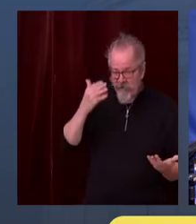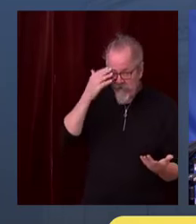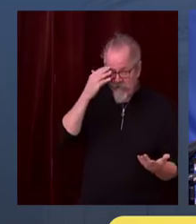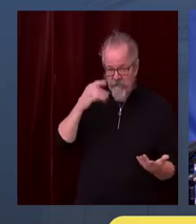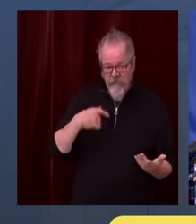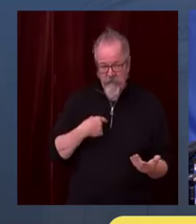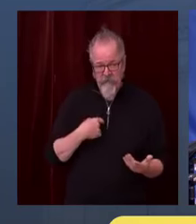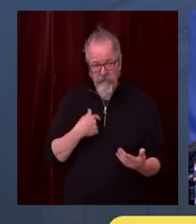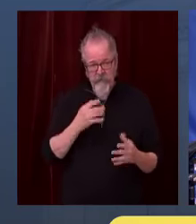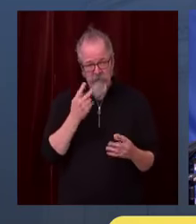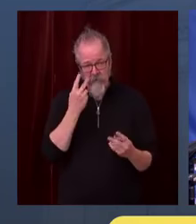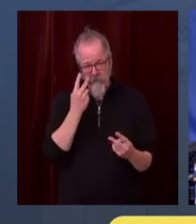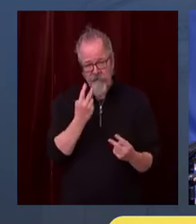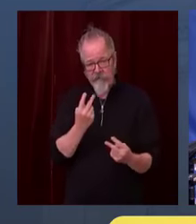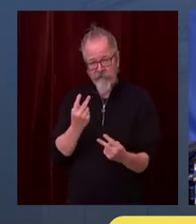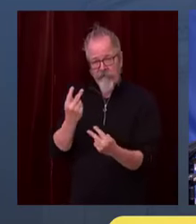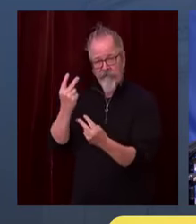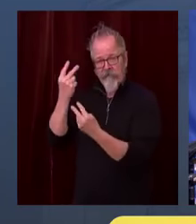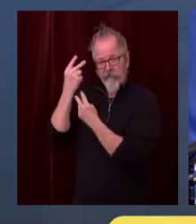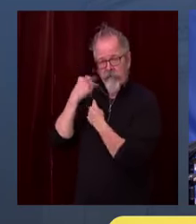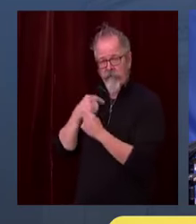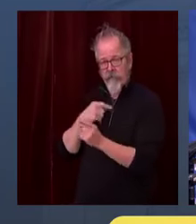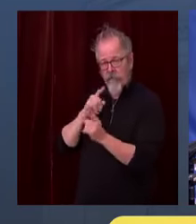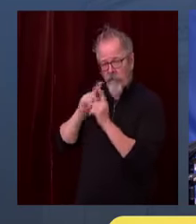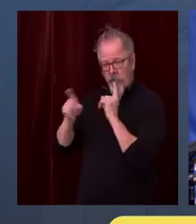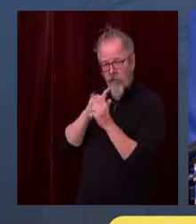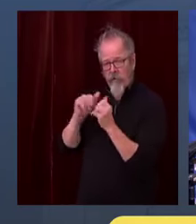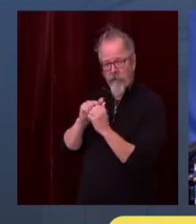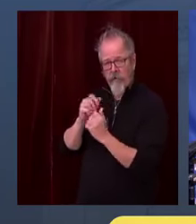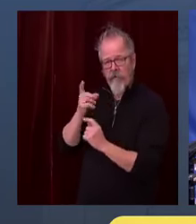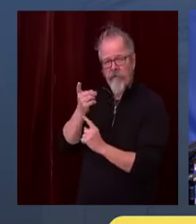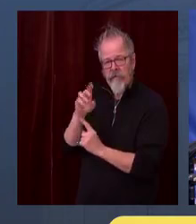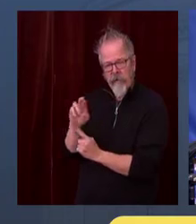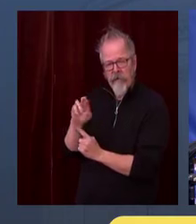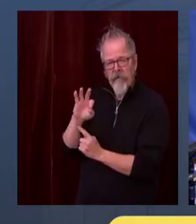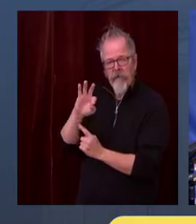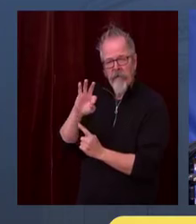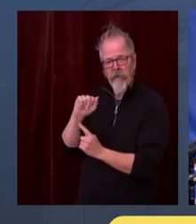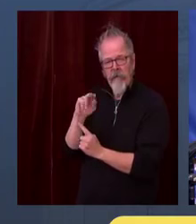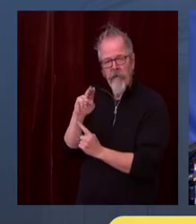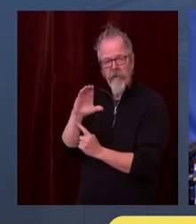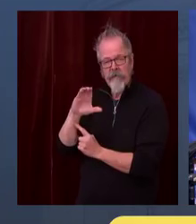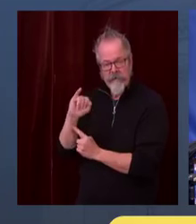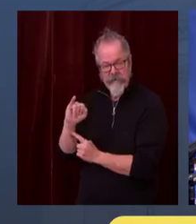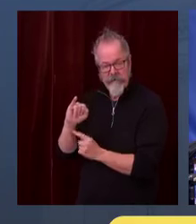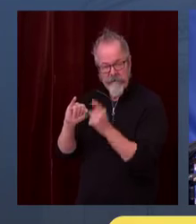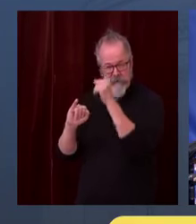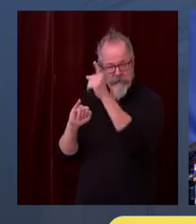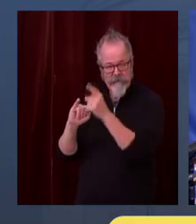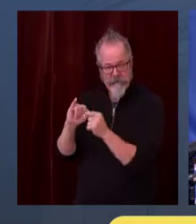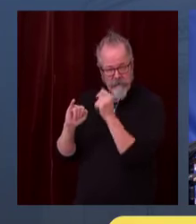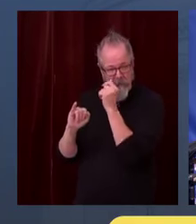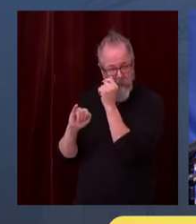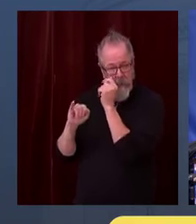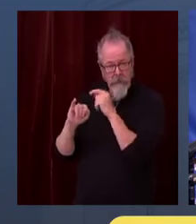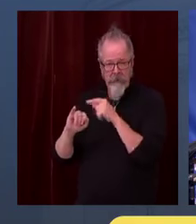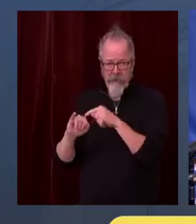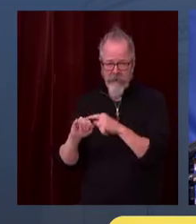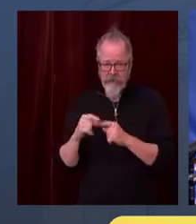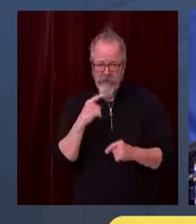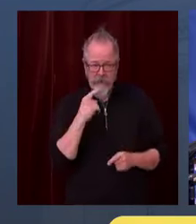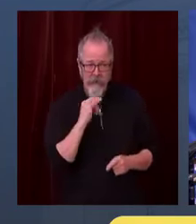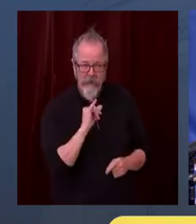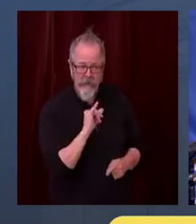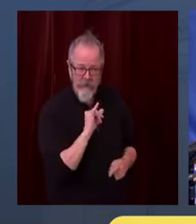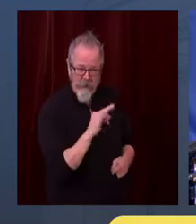there's gurneys stacked up in the halls of the hospitals, it's just too late. So we're making decisions based on confidence, on being